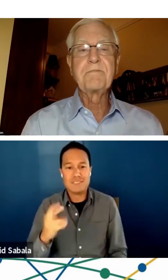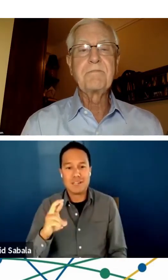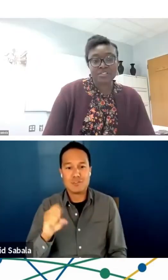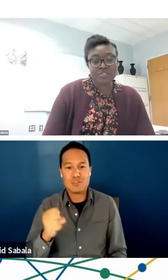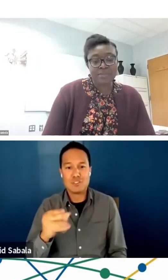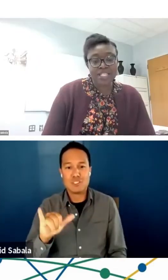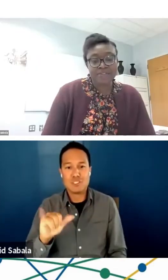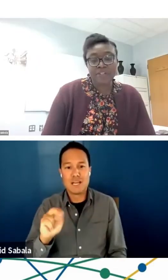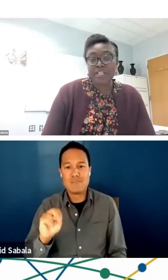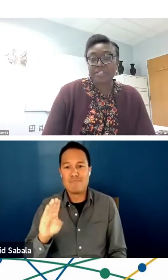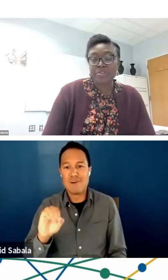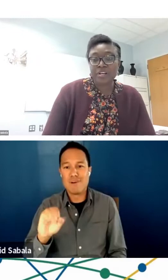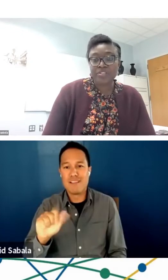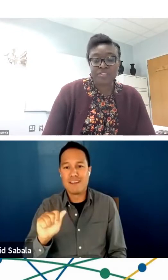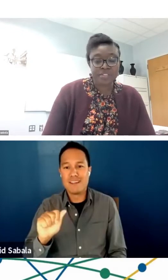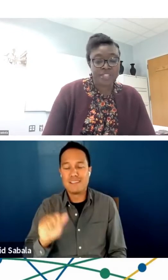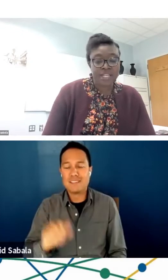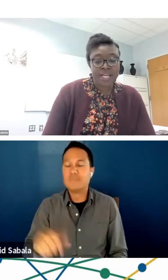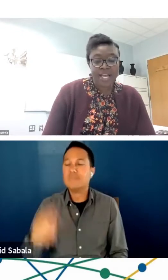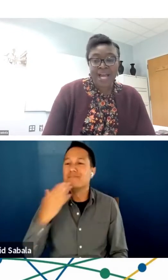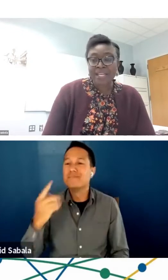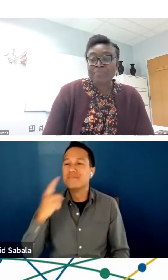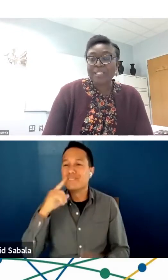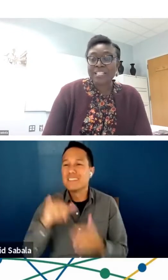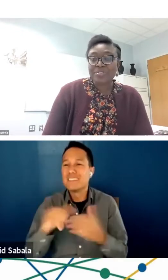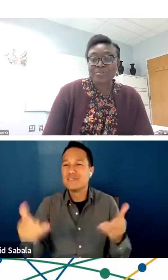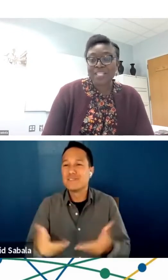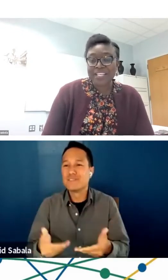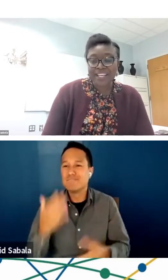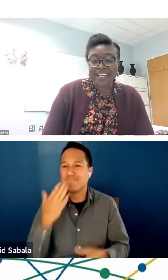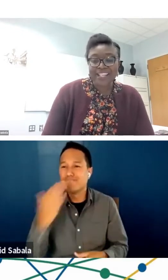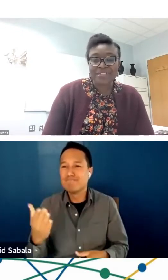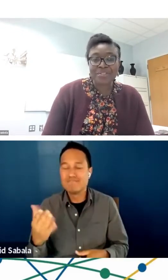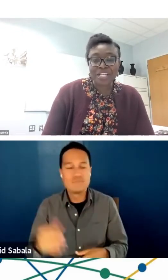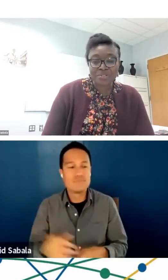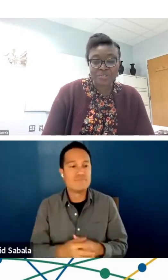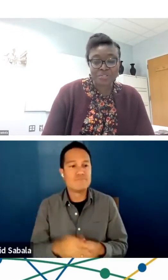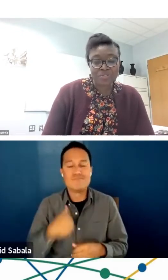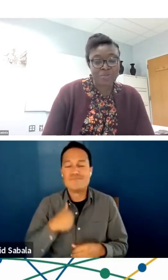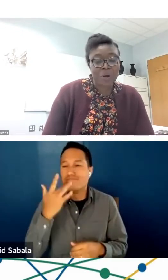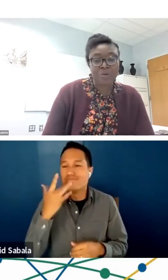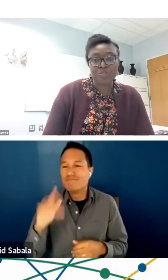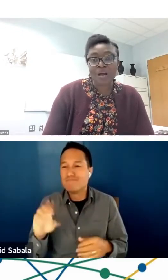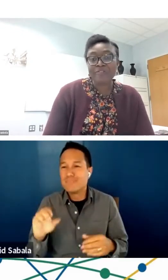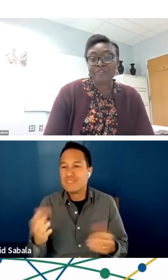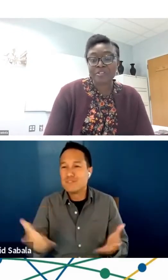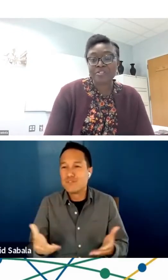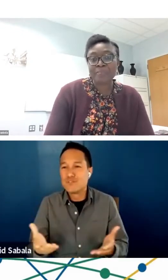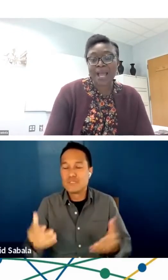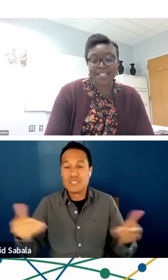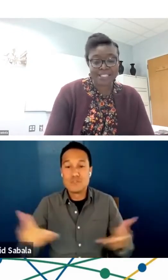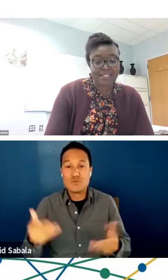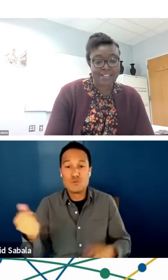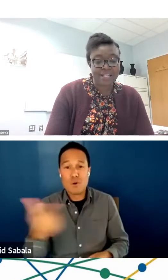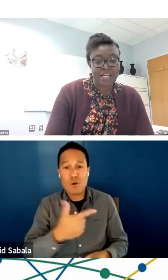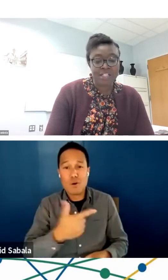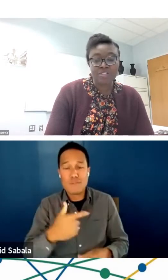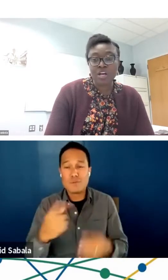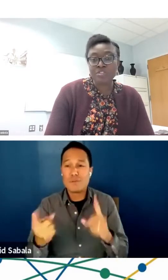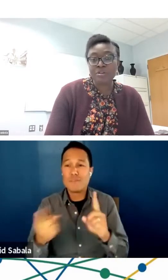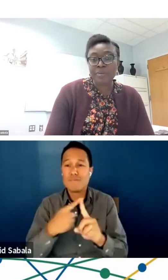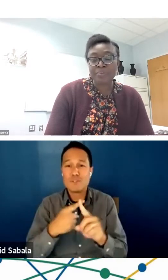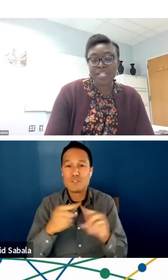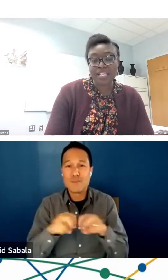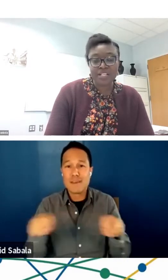Thank you, Dr. Smit, for the introduction. I am pleased to be here and to introduce you all to our first panelist,